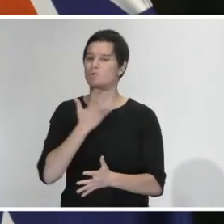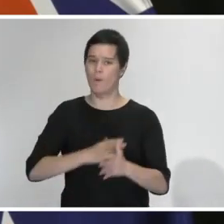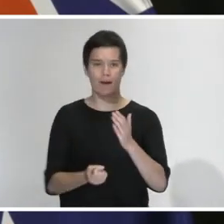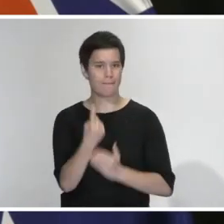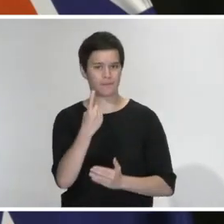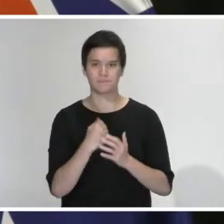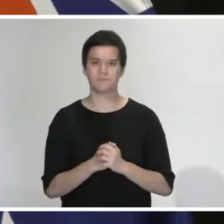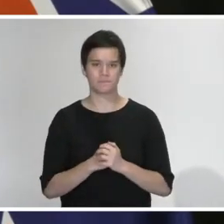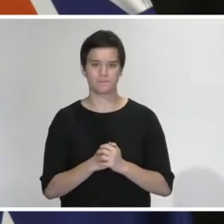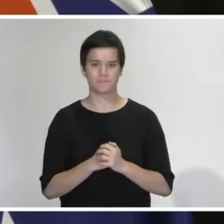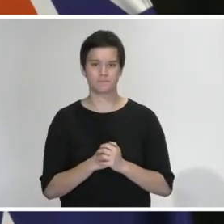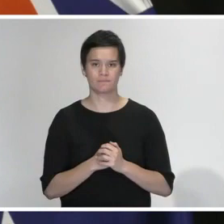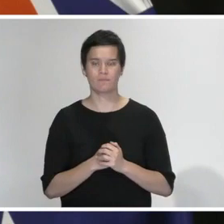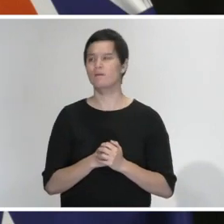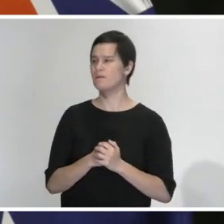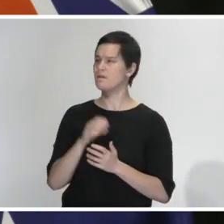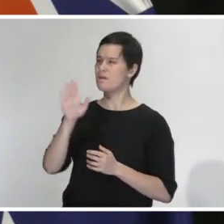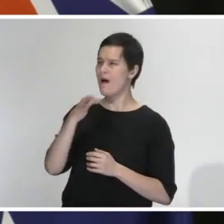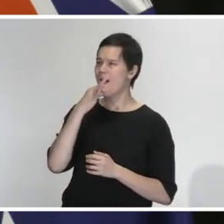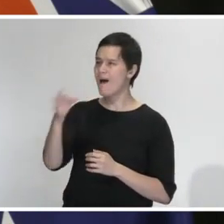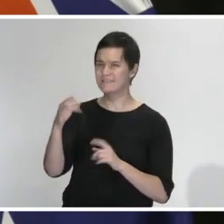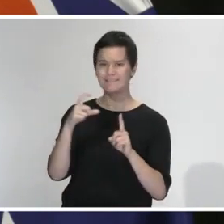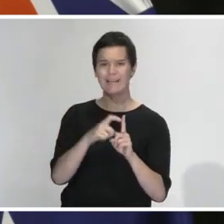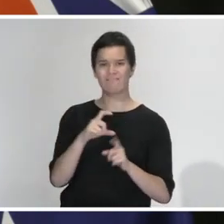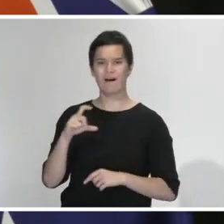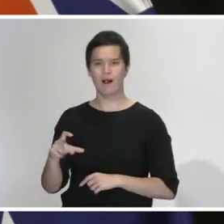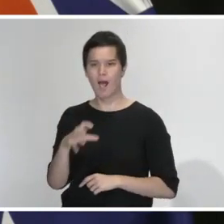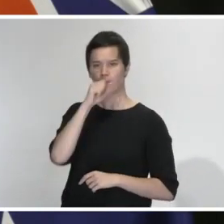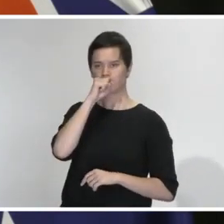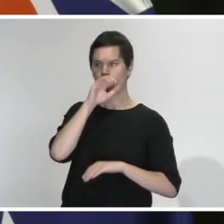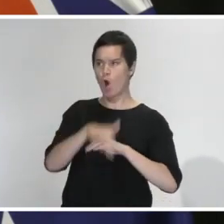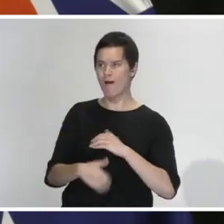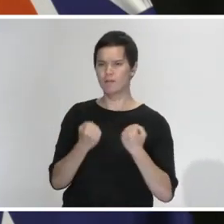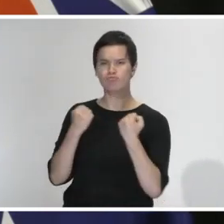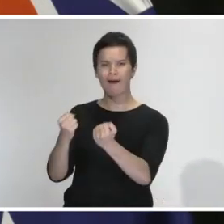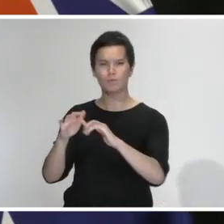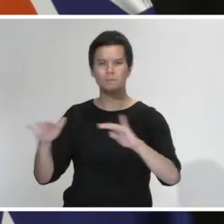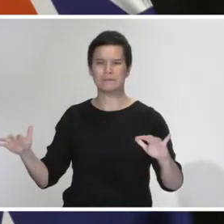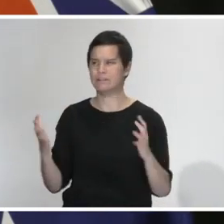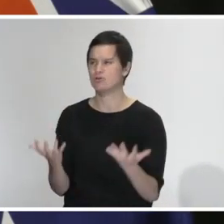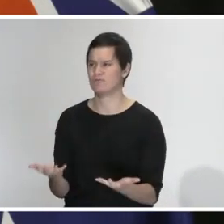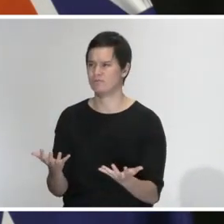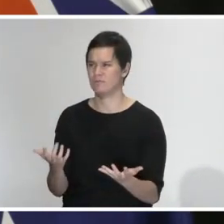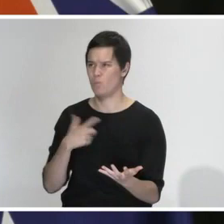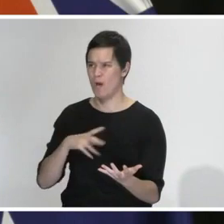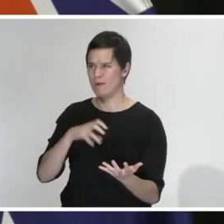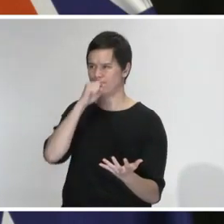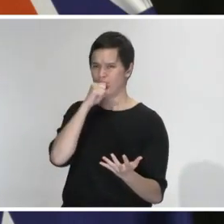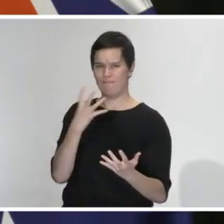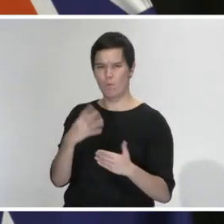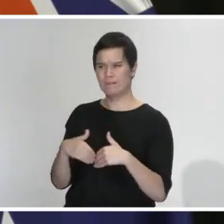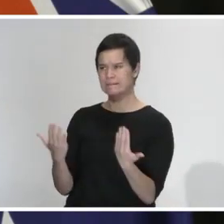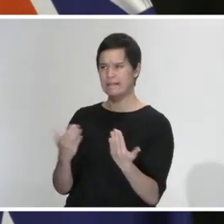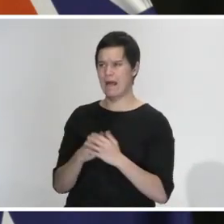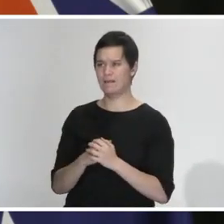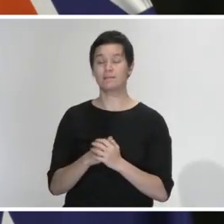took four days before his memory was dropped about this other breach? None of that matters. I wasn't interested in excuses. He wasn't interested particularly in offering